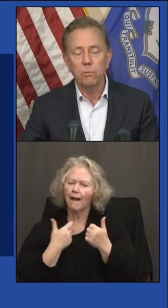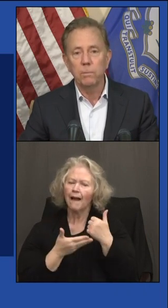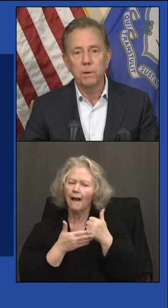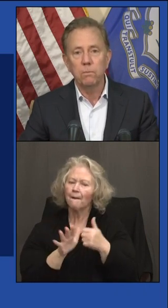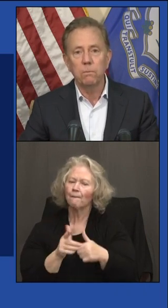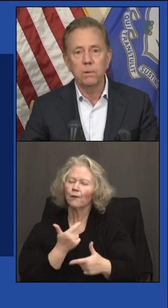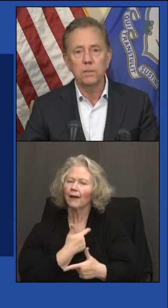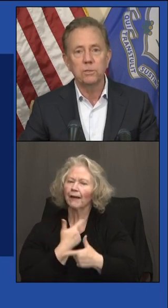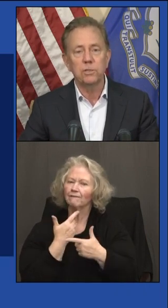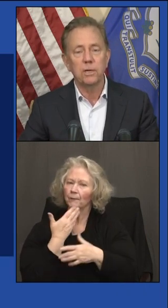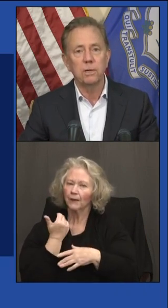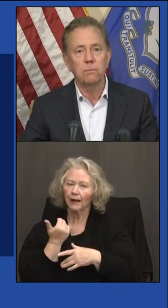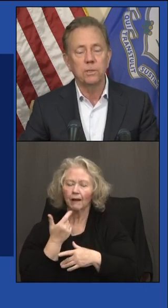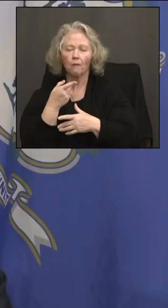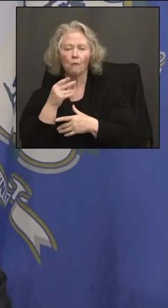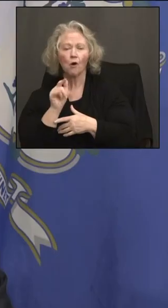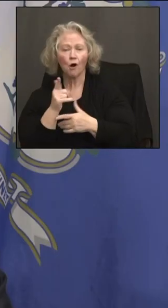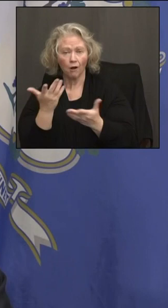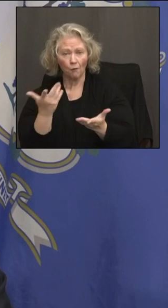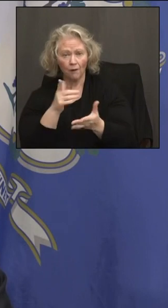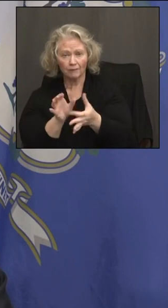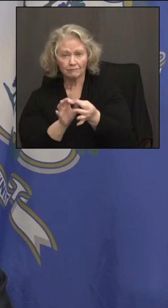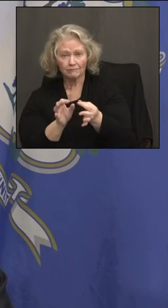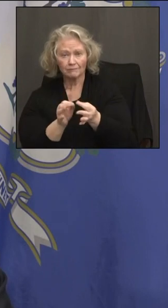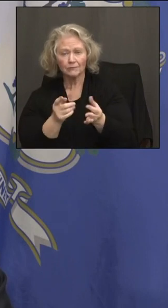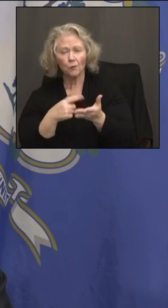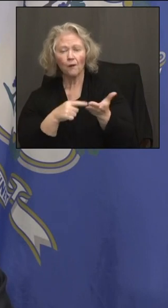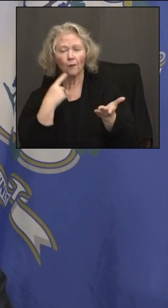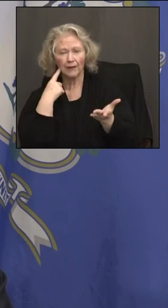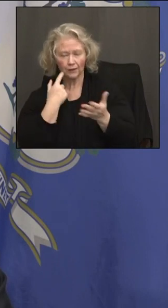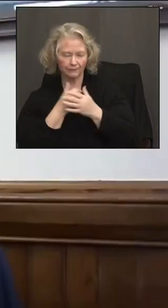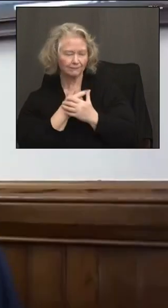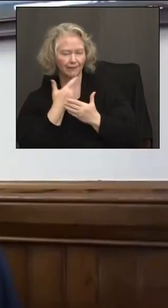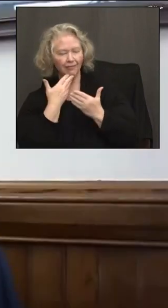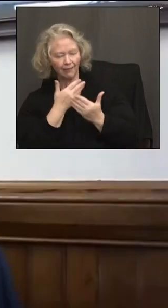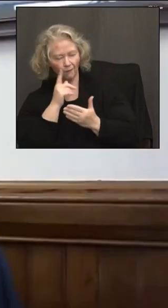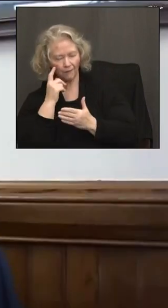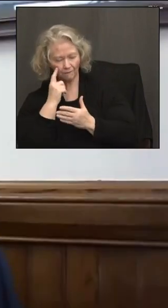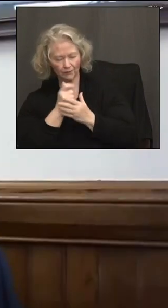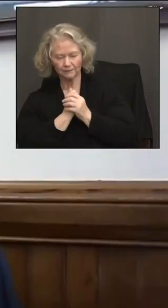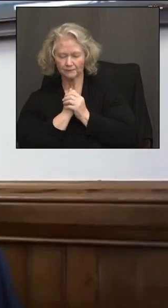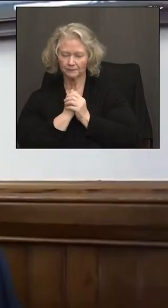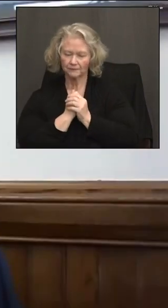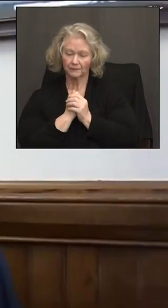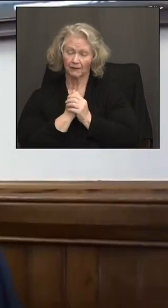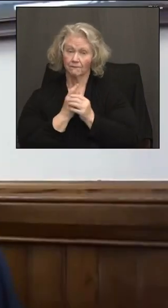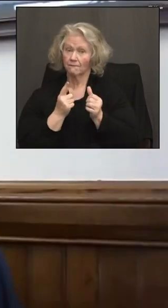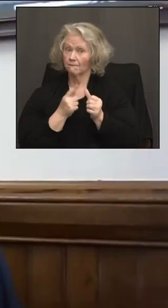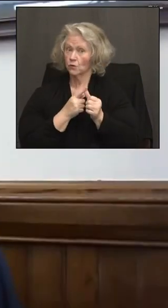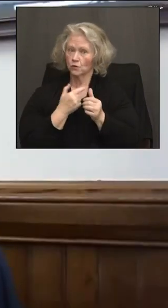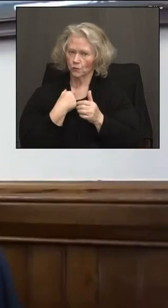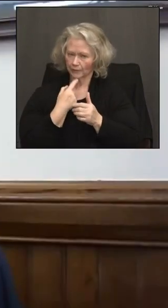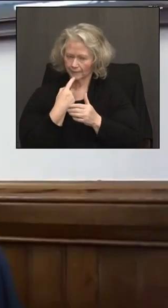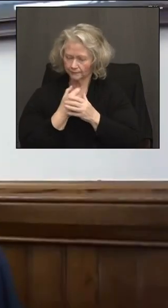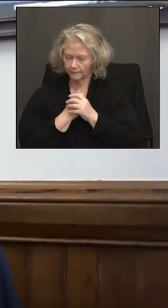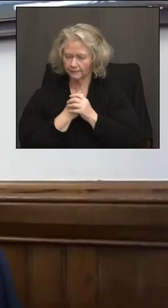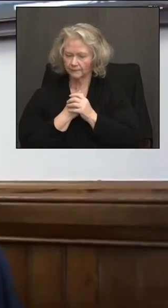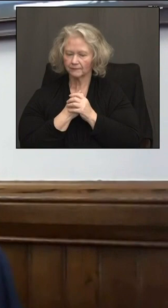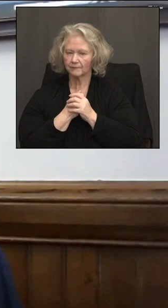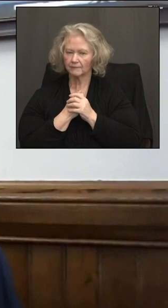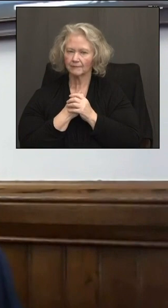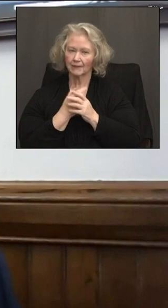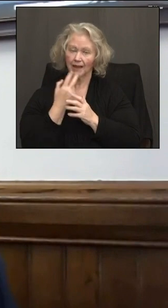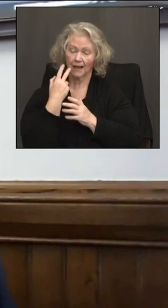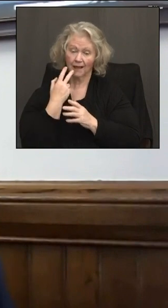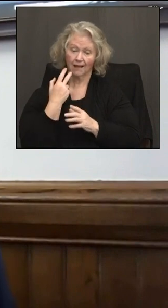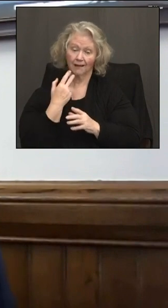Paul, you were there with me. What did you see? What did you hear? Well, thanks, Governor. And I'll say first and foremost, I saw a lot